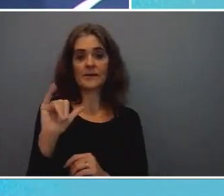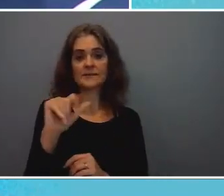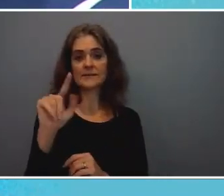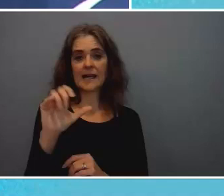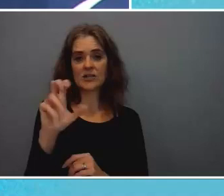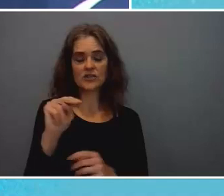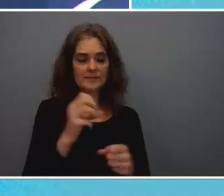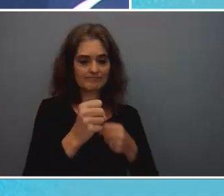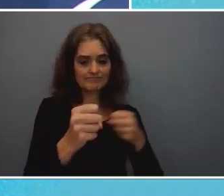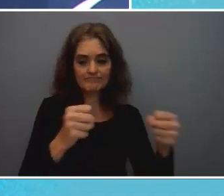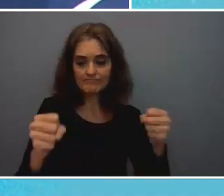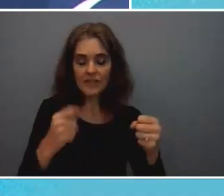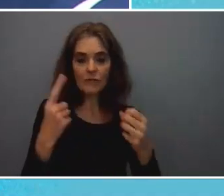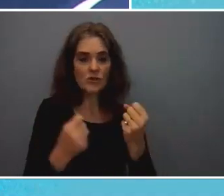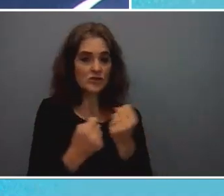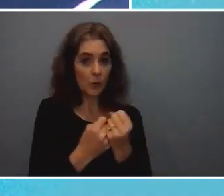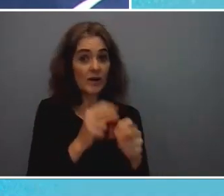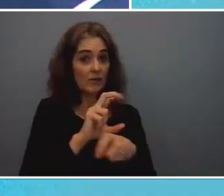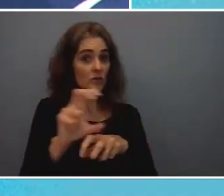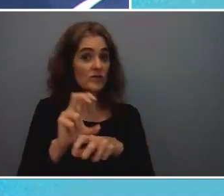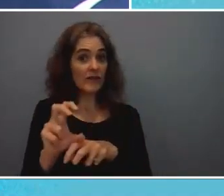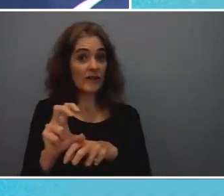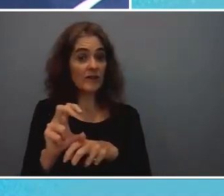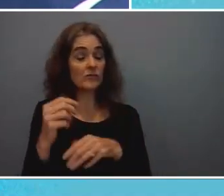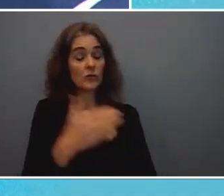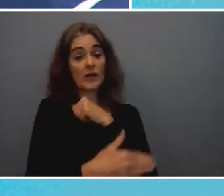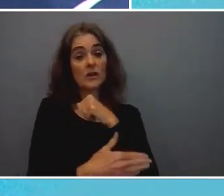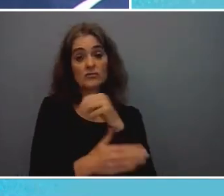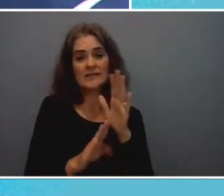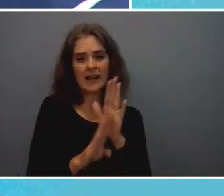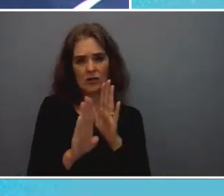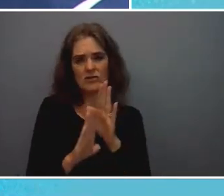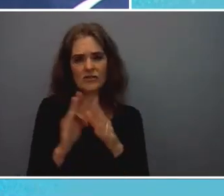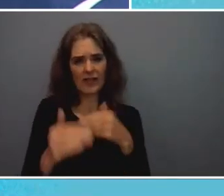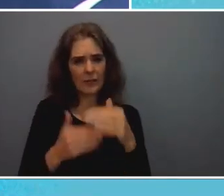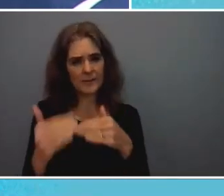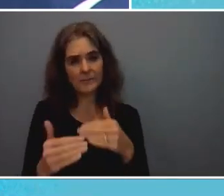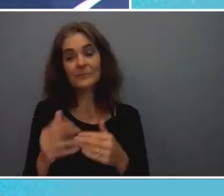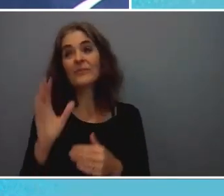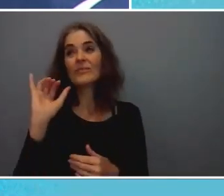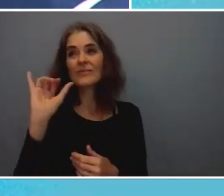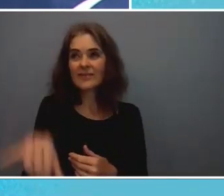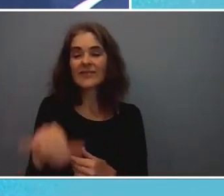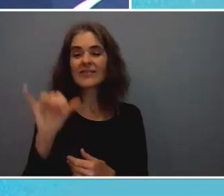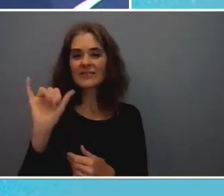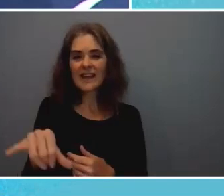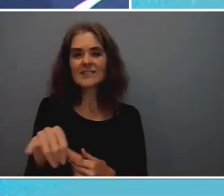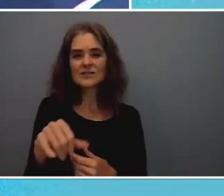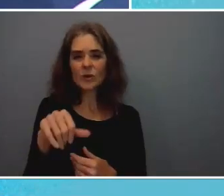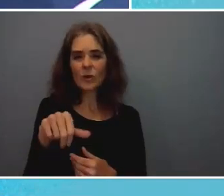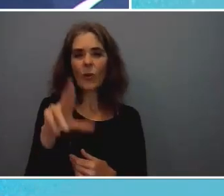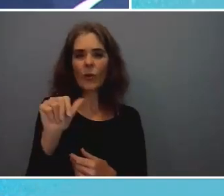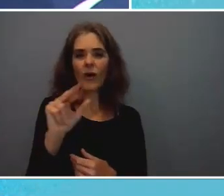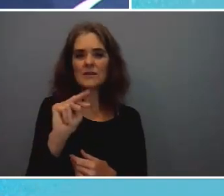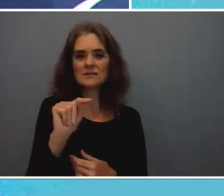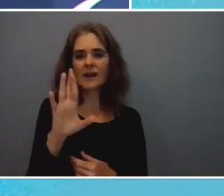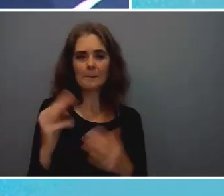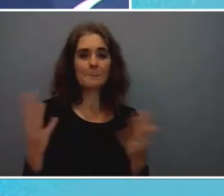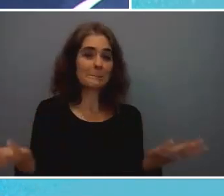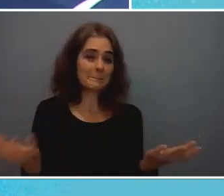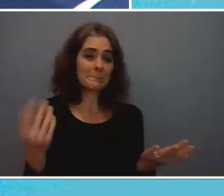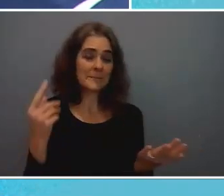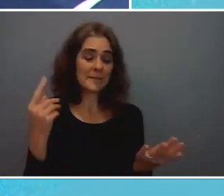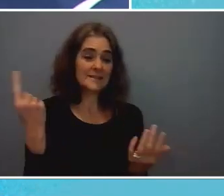these type of investments in developing countries so so that's that's on quantum and i think it's something to reflect